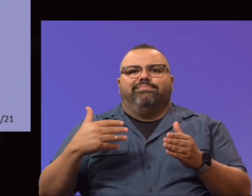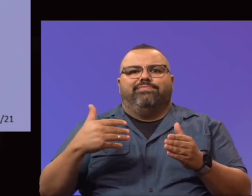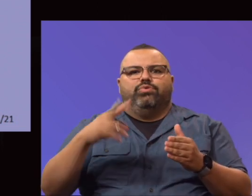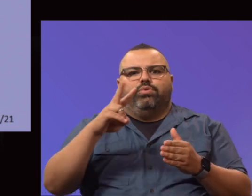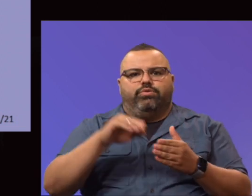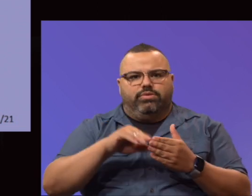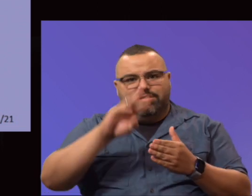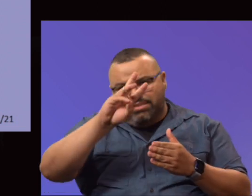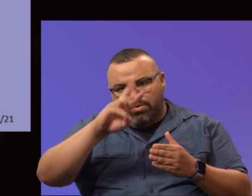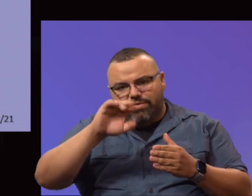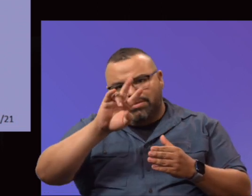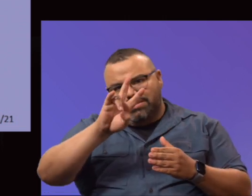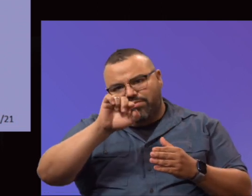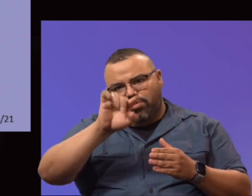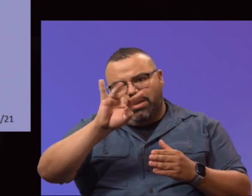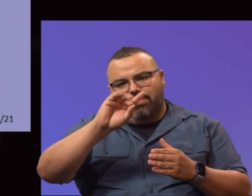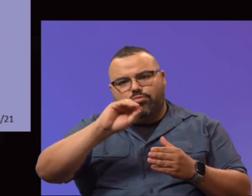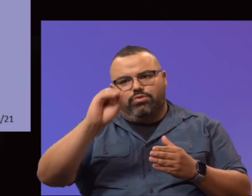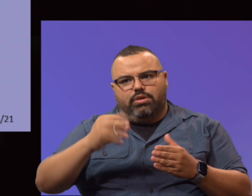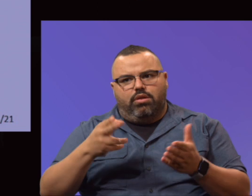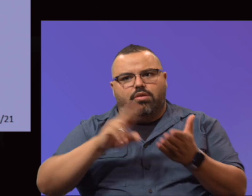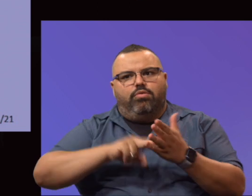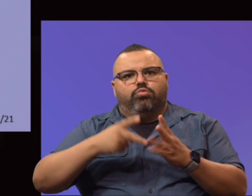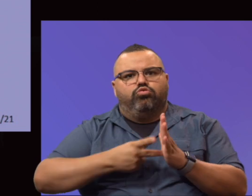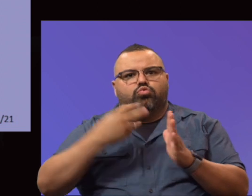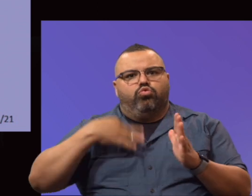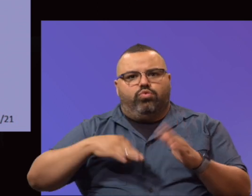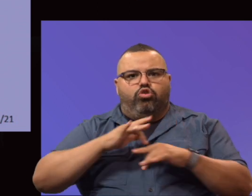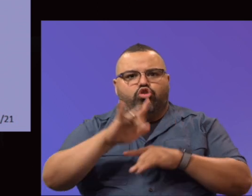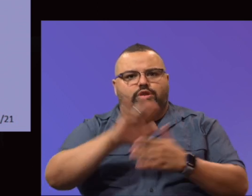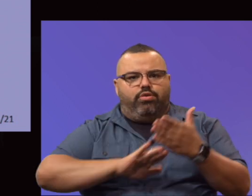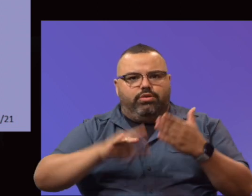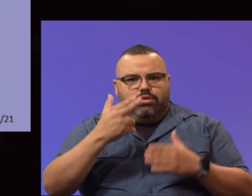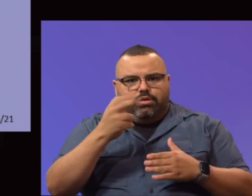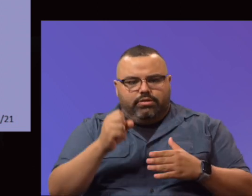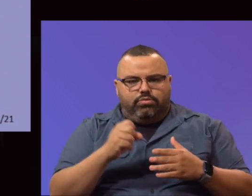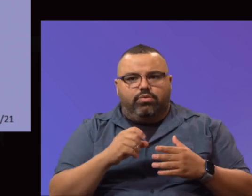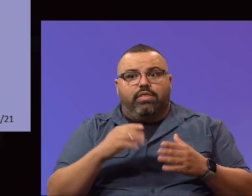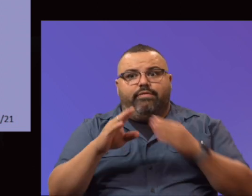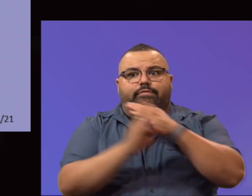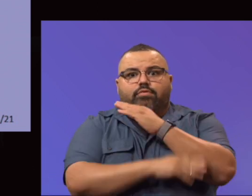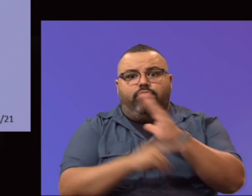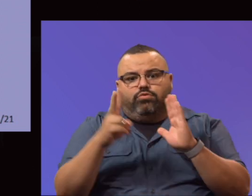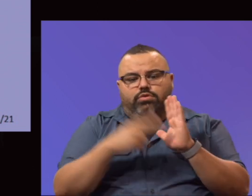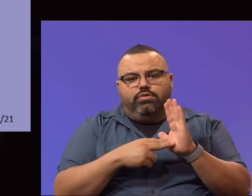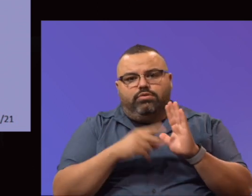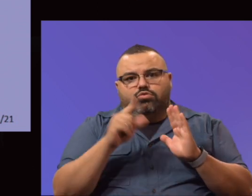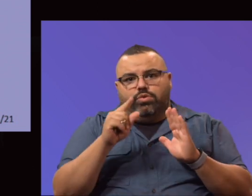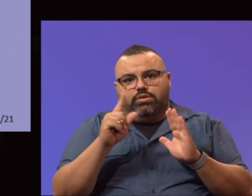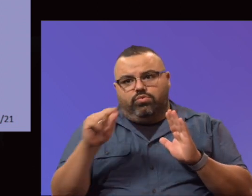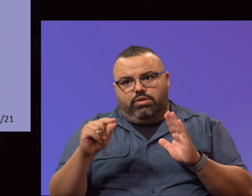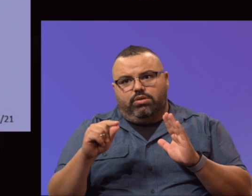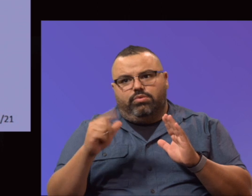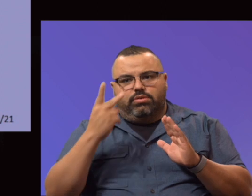had about 7.8 percent of our enrollment was dual credit in early college high schools. And by this fall of 2020, were looking at